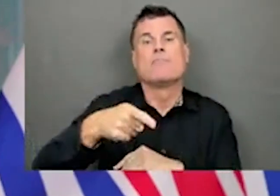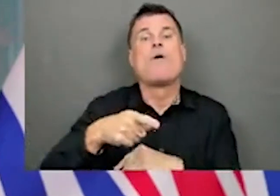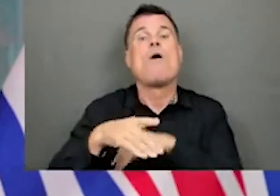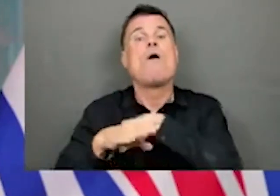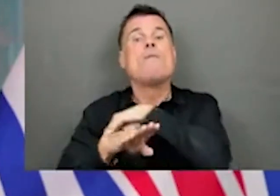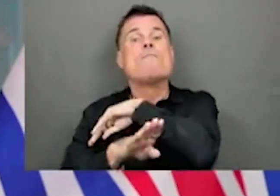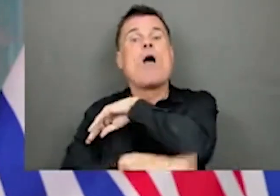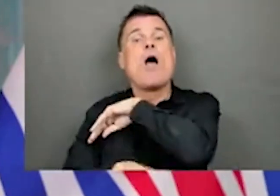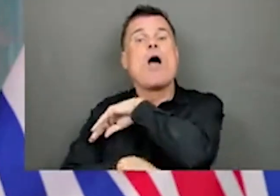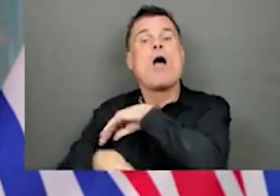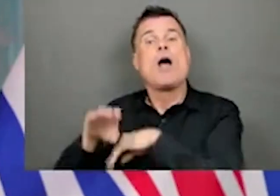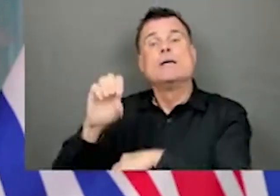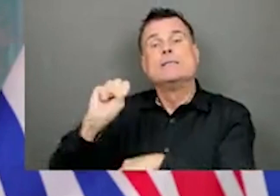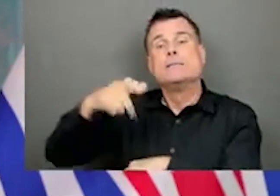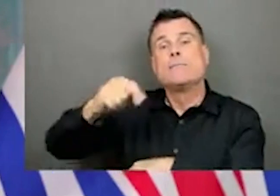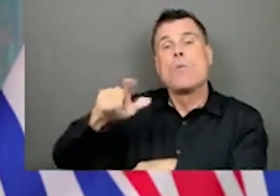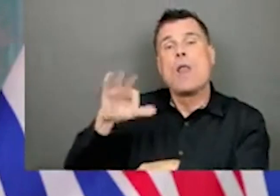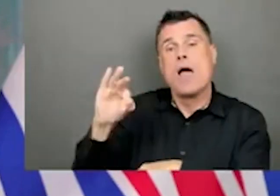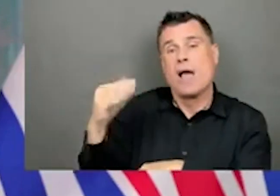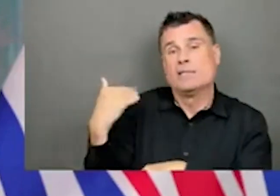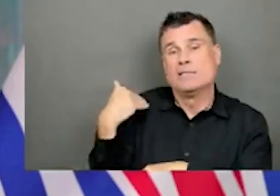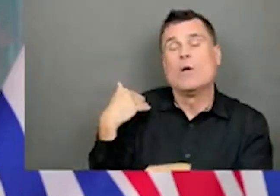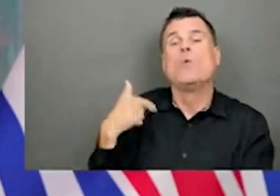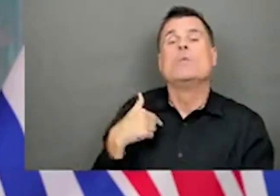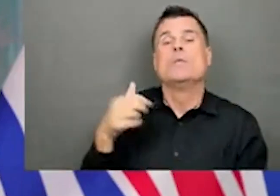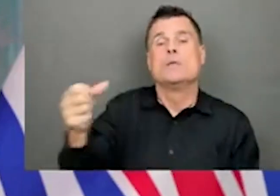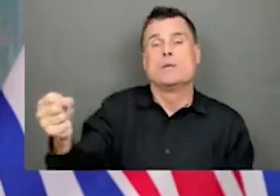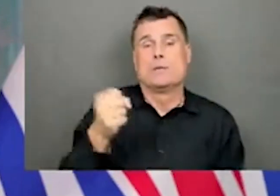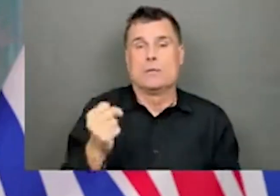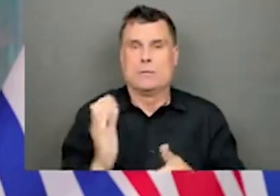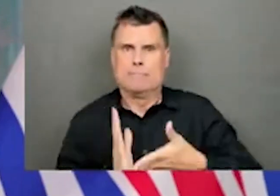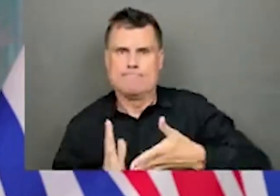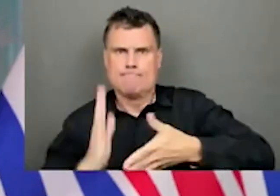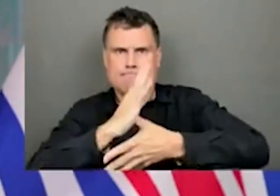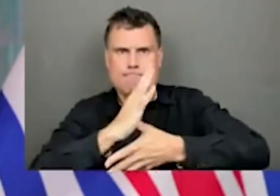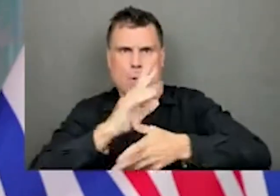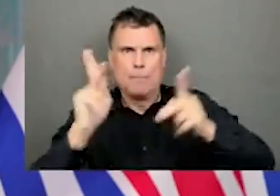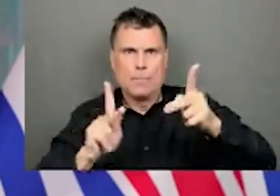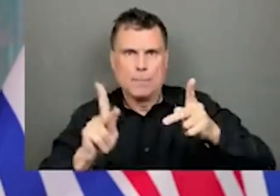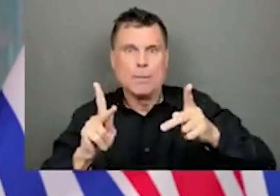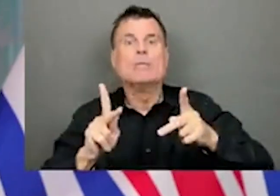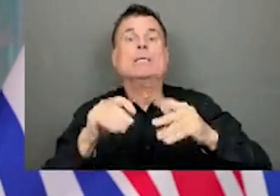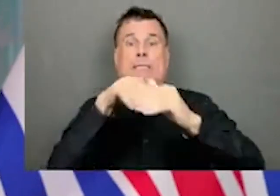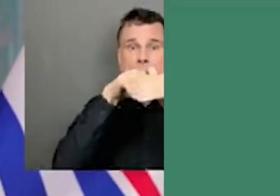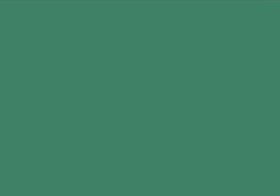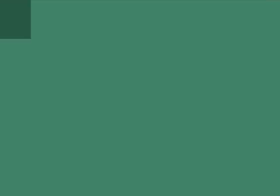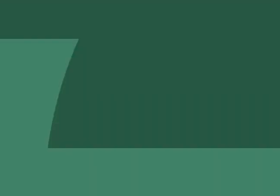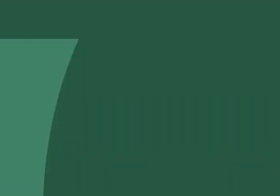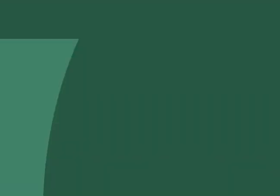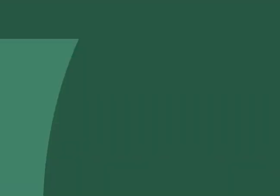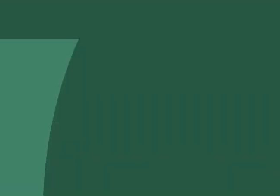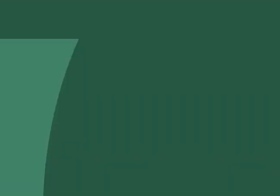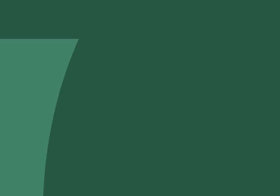first by ensuring they get the health services they need and are cared for by a healthy workforce now and in the future.